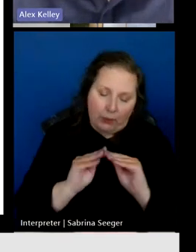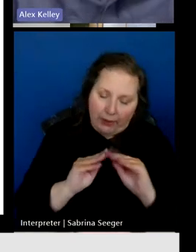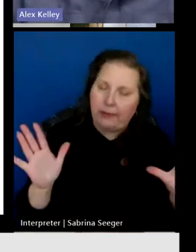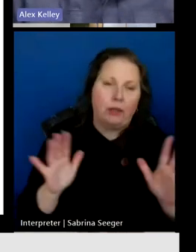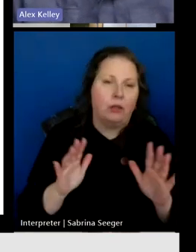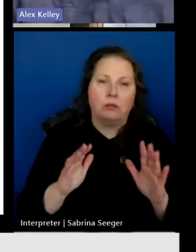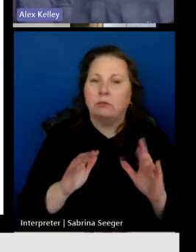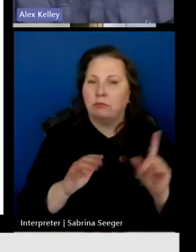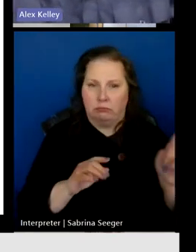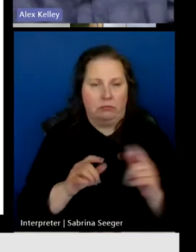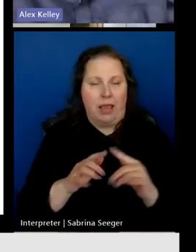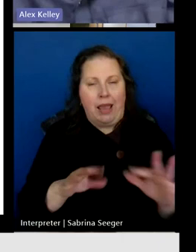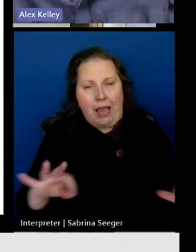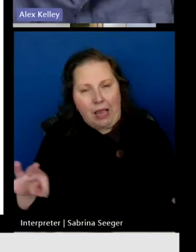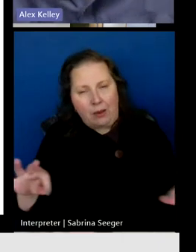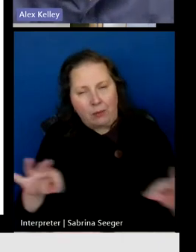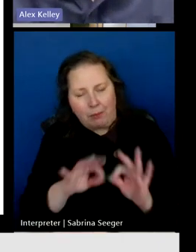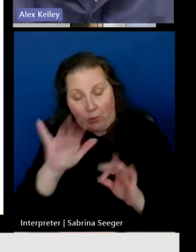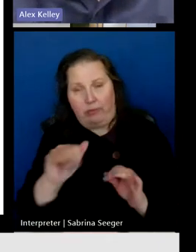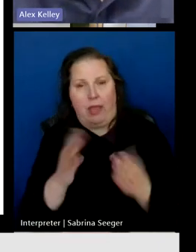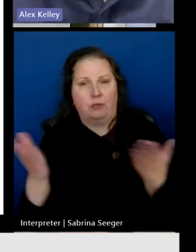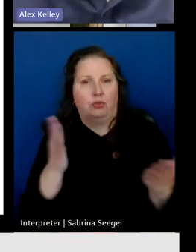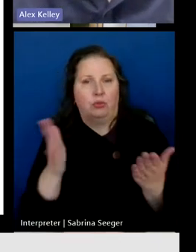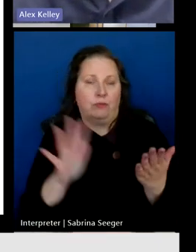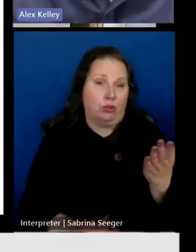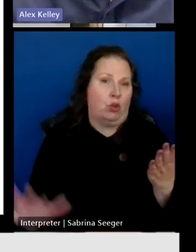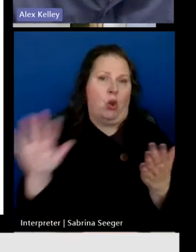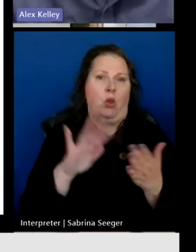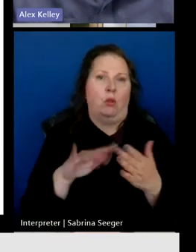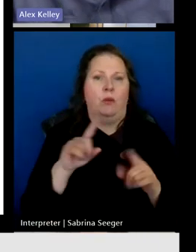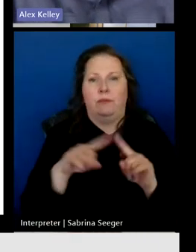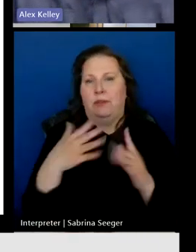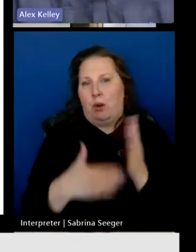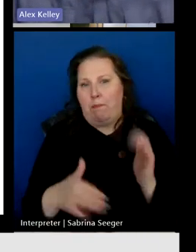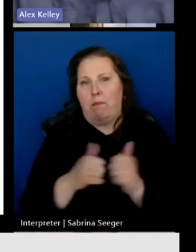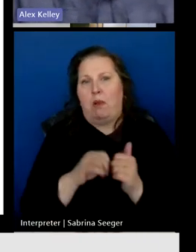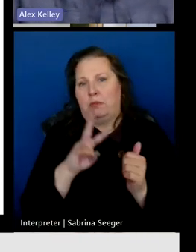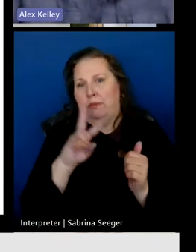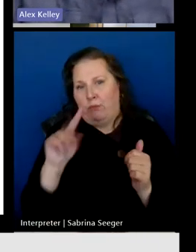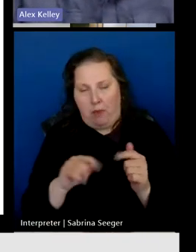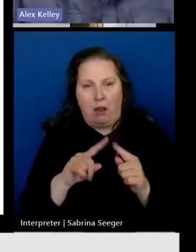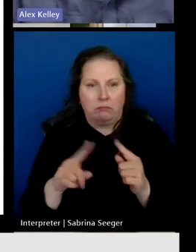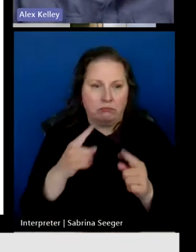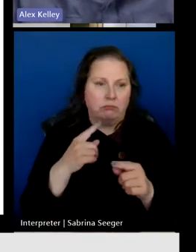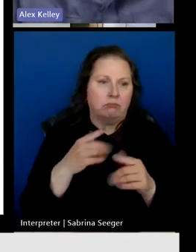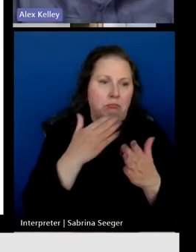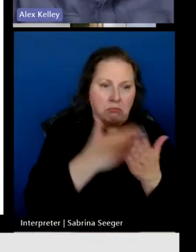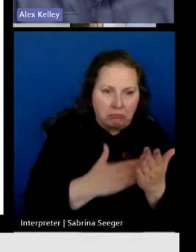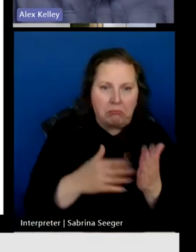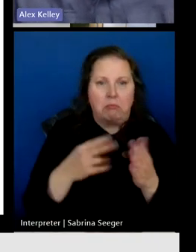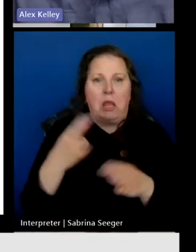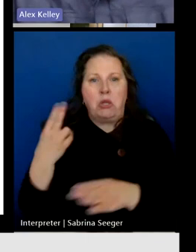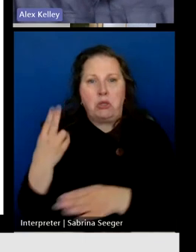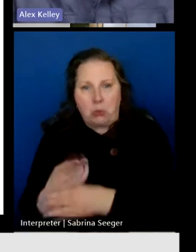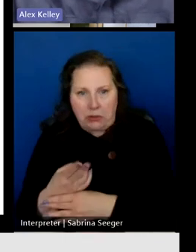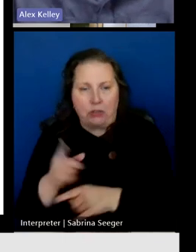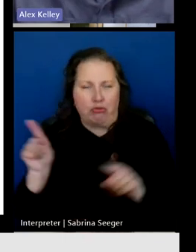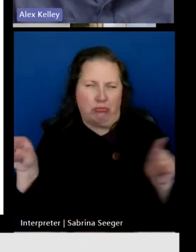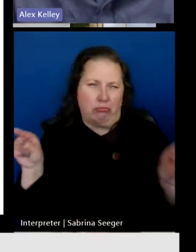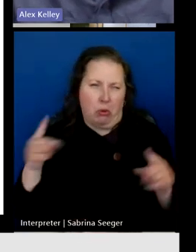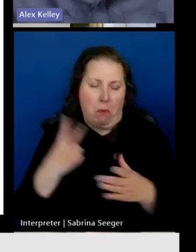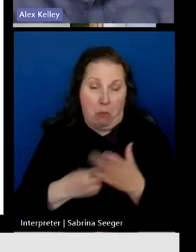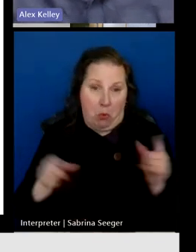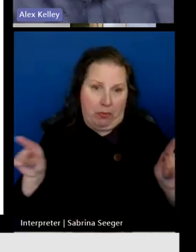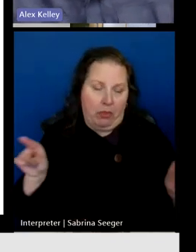vocal about how critical that service is across a number of sectors and usage. And I think the